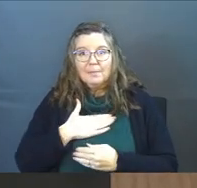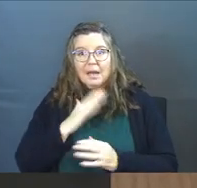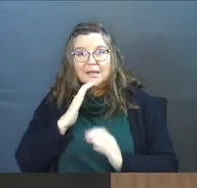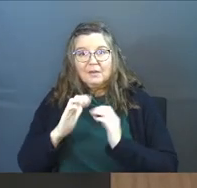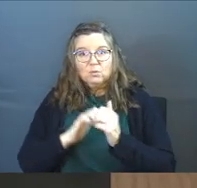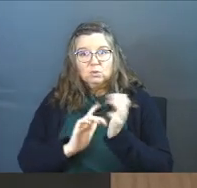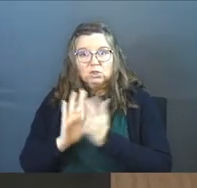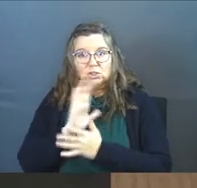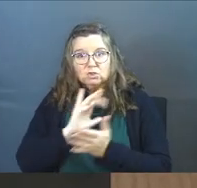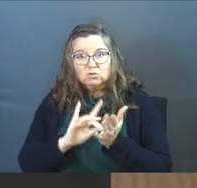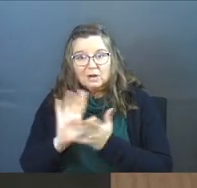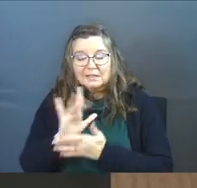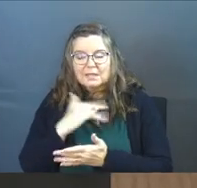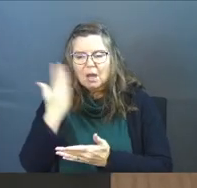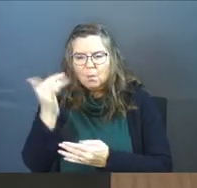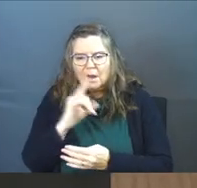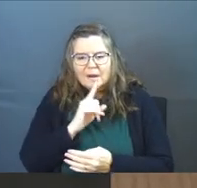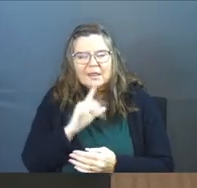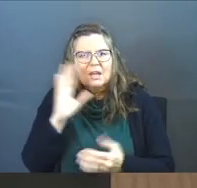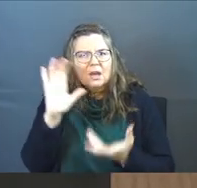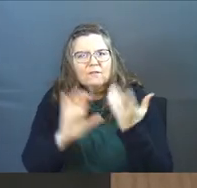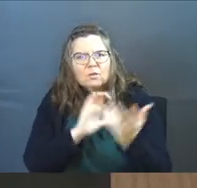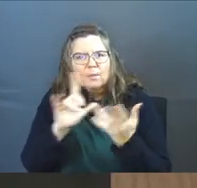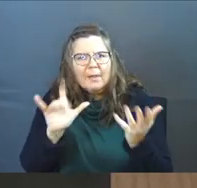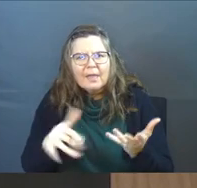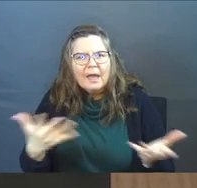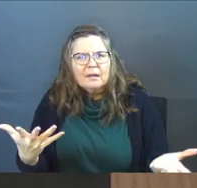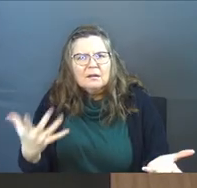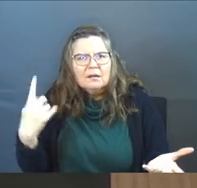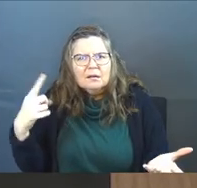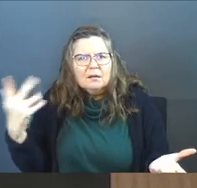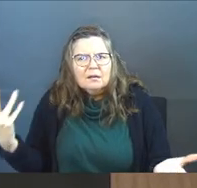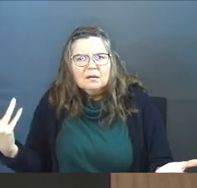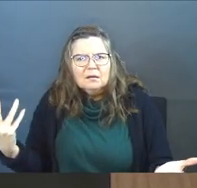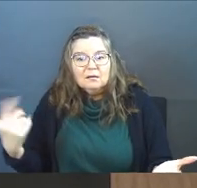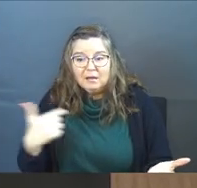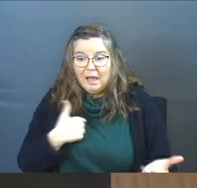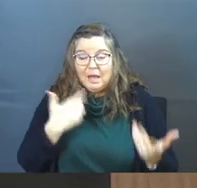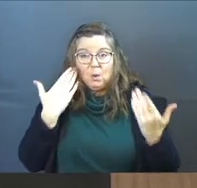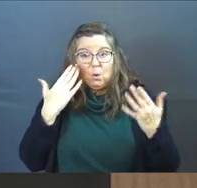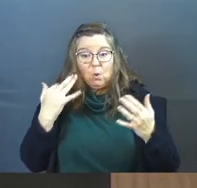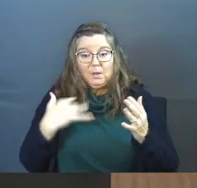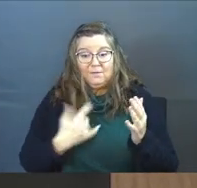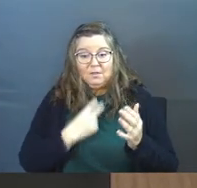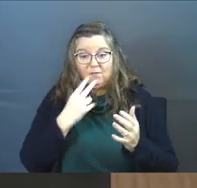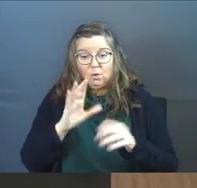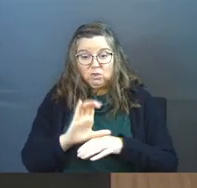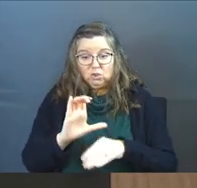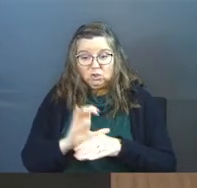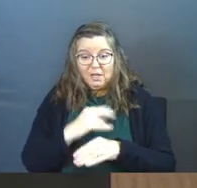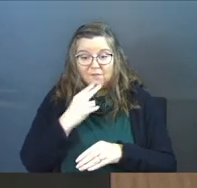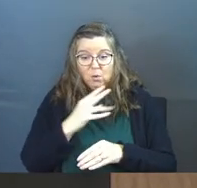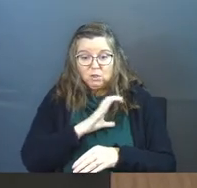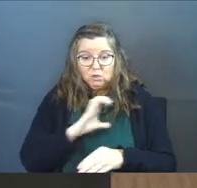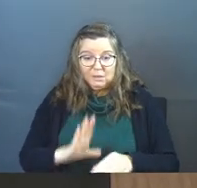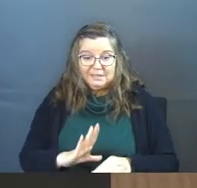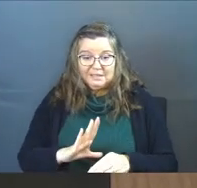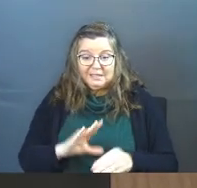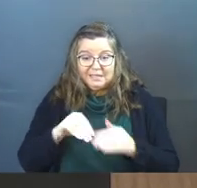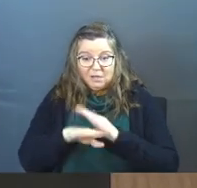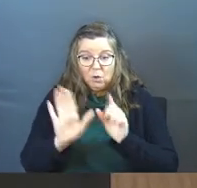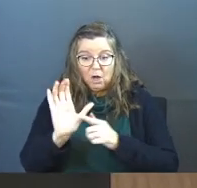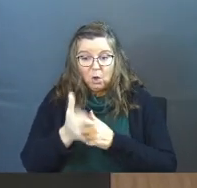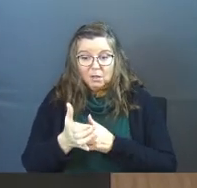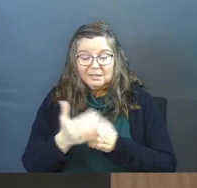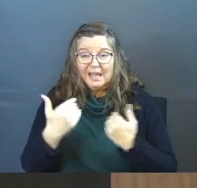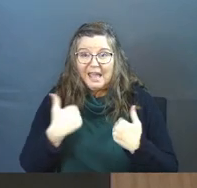conversation with Jesus Christ. And why are they confused about that? I don't know if the voice of the church and the voice of Christianity into